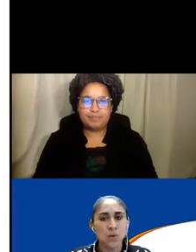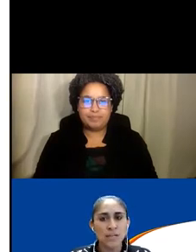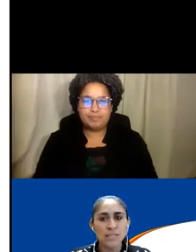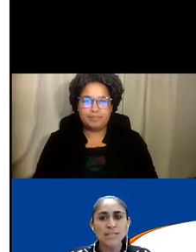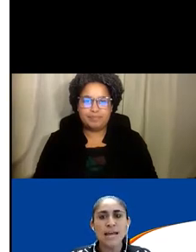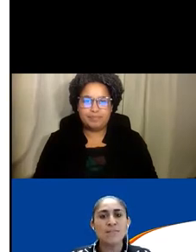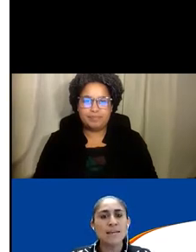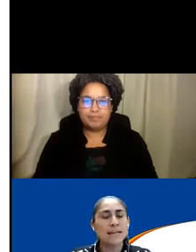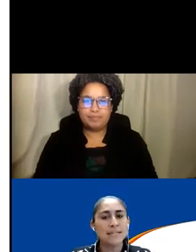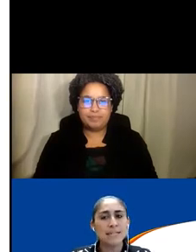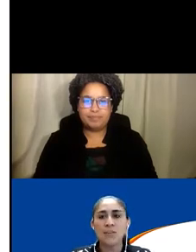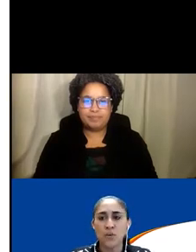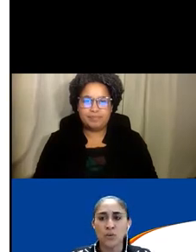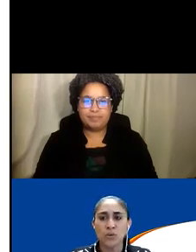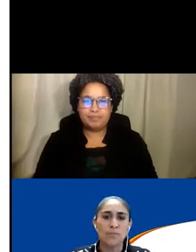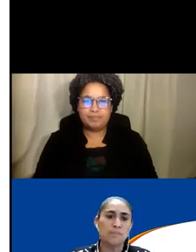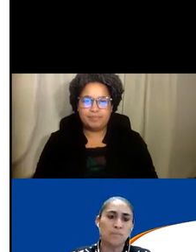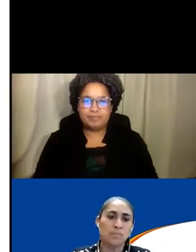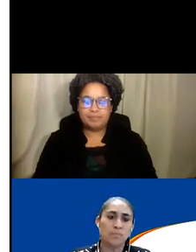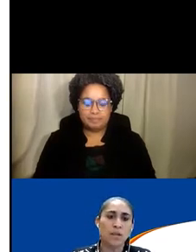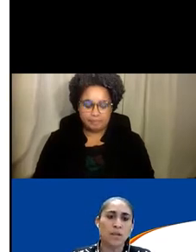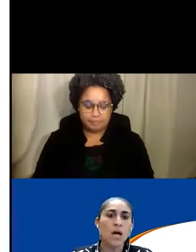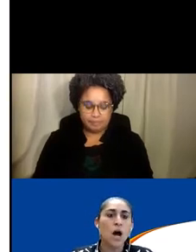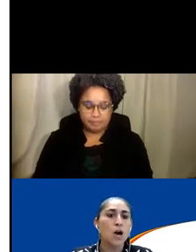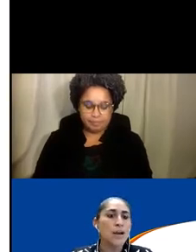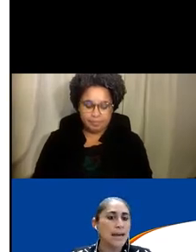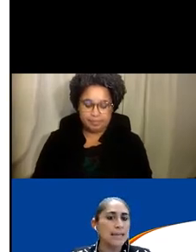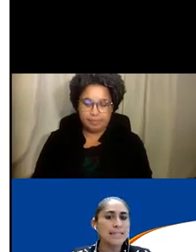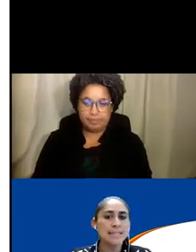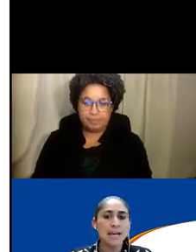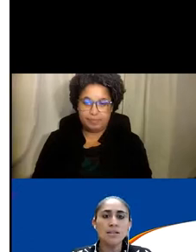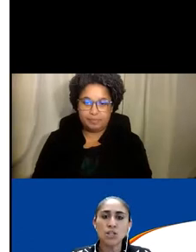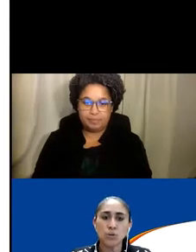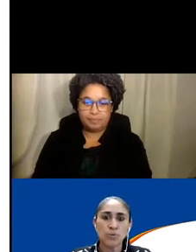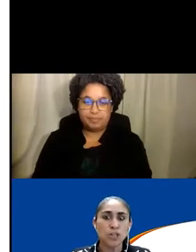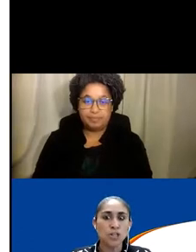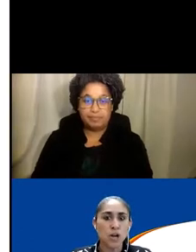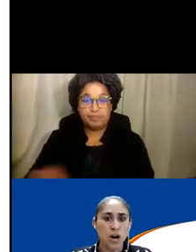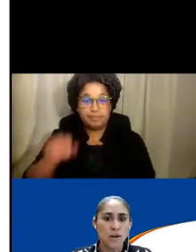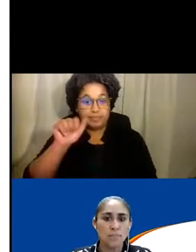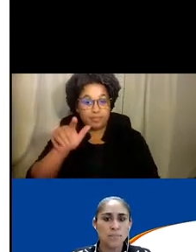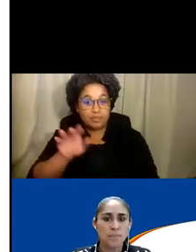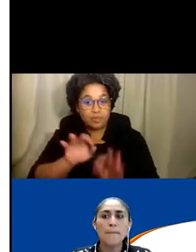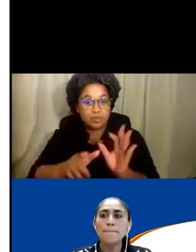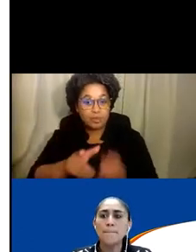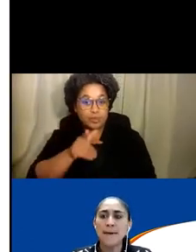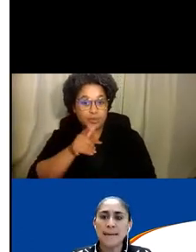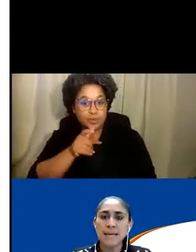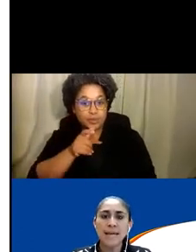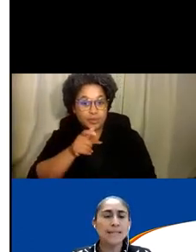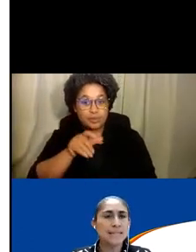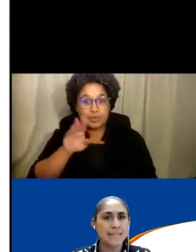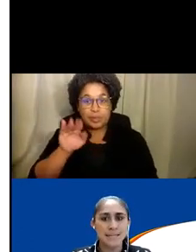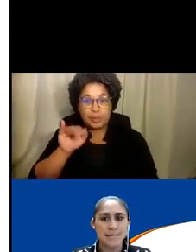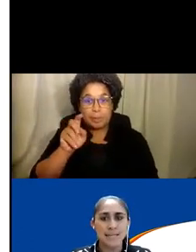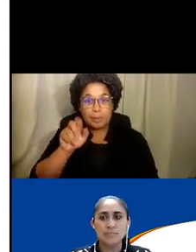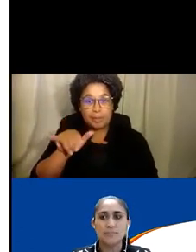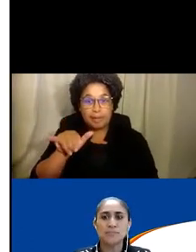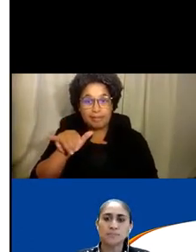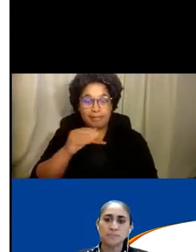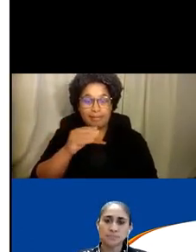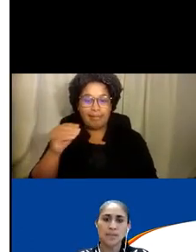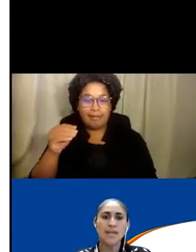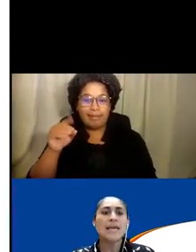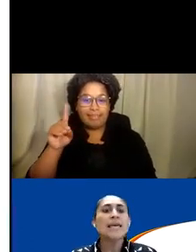presentadores de habla inglés al fondo. Our ASL interpreters are Betty and Destiny.